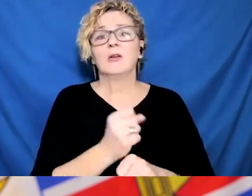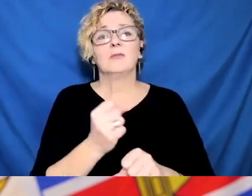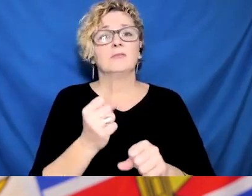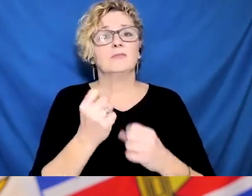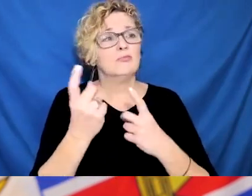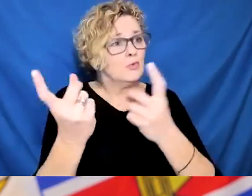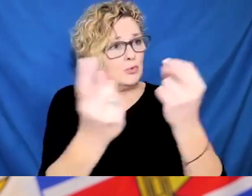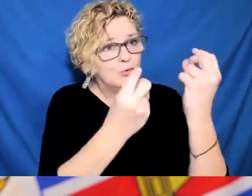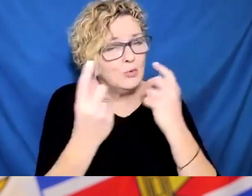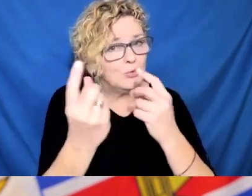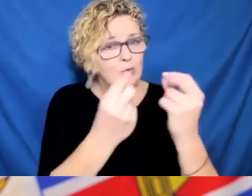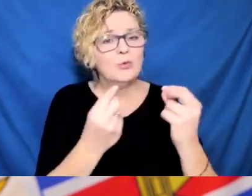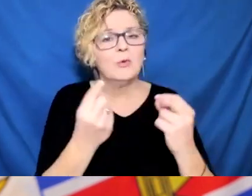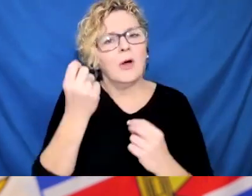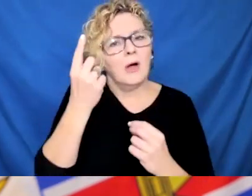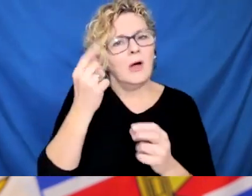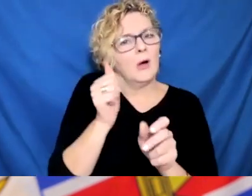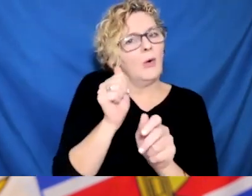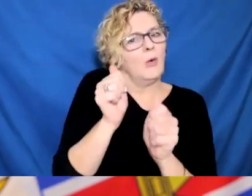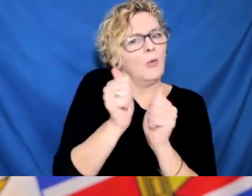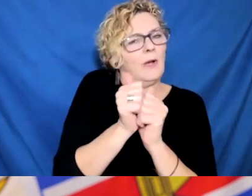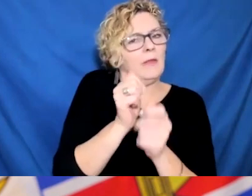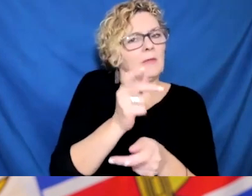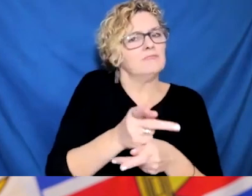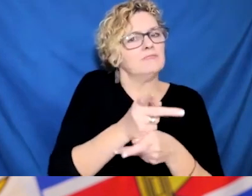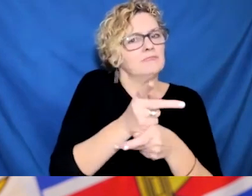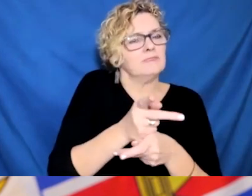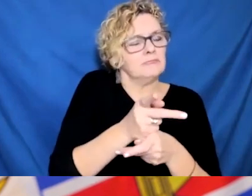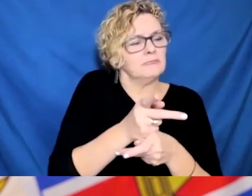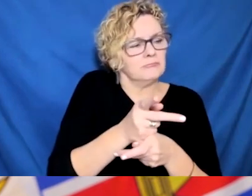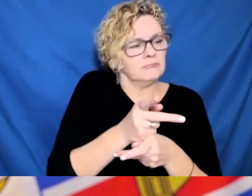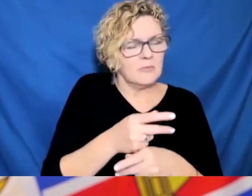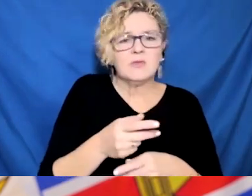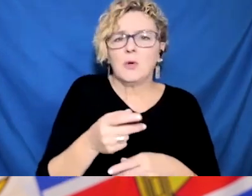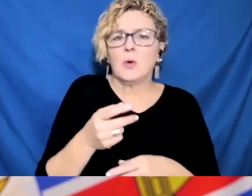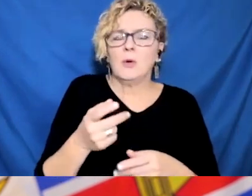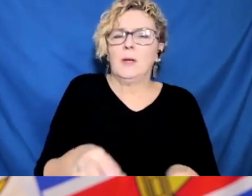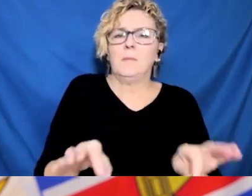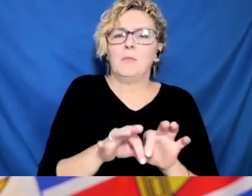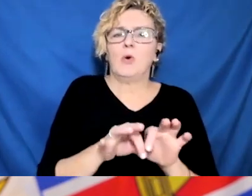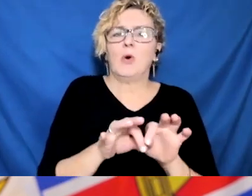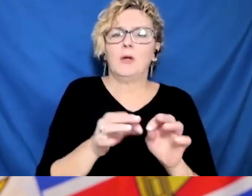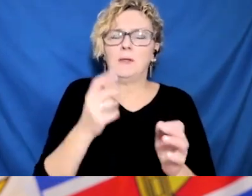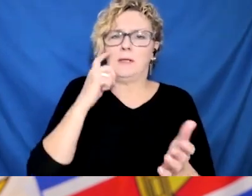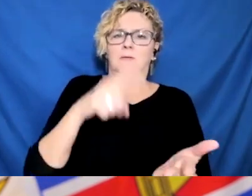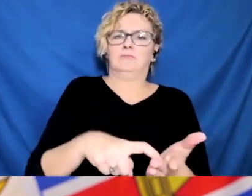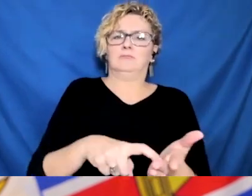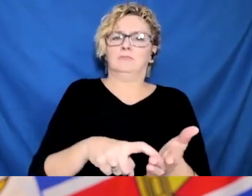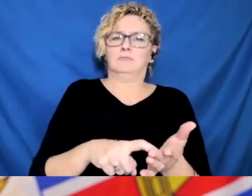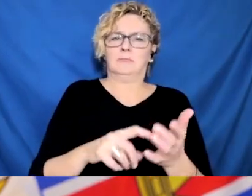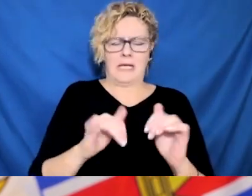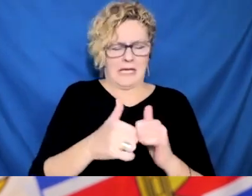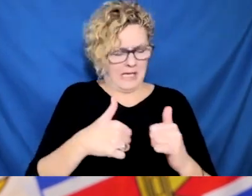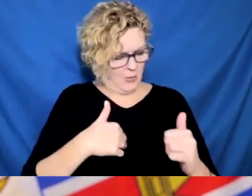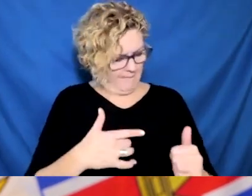of COVID-19 and it helps let you know if you are in one of those risk categories that should be booking a